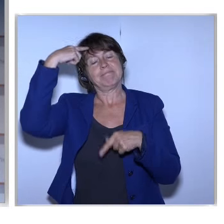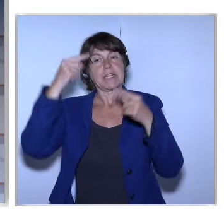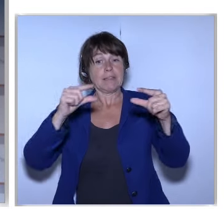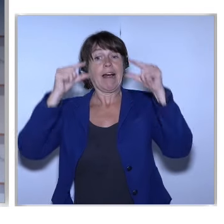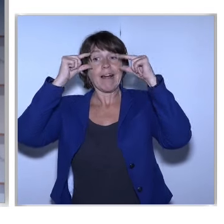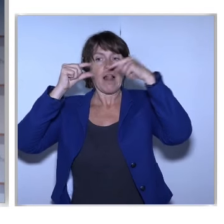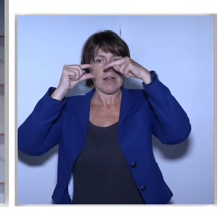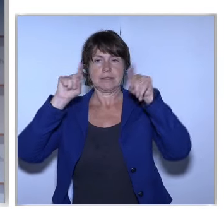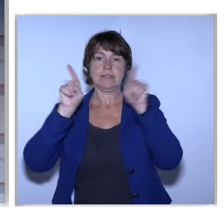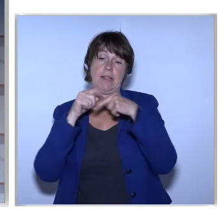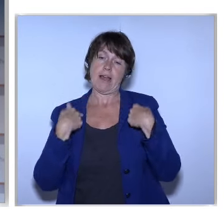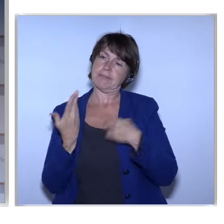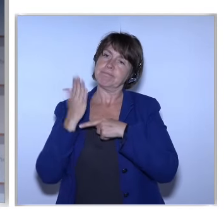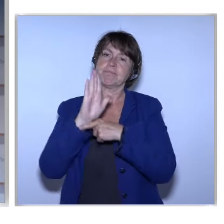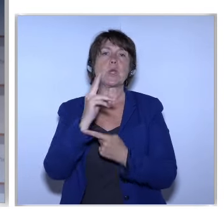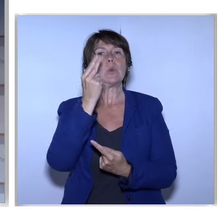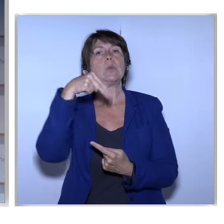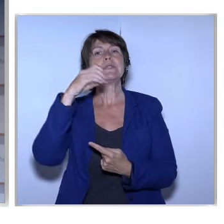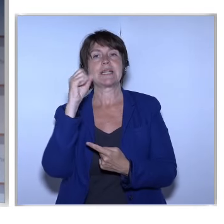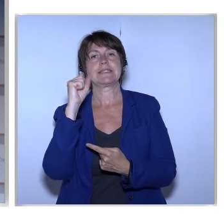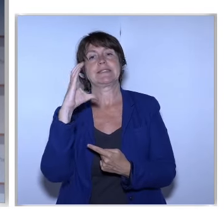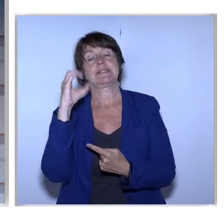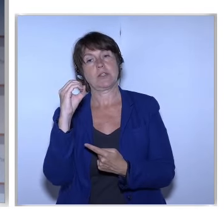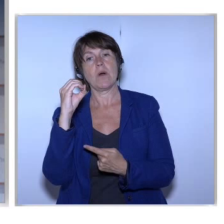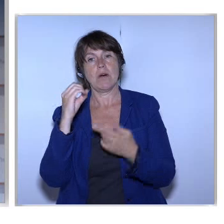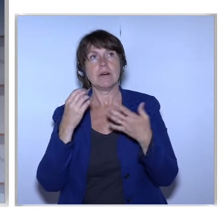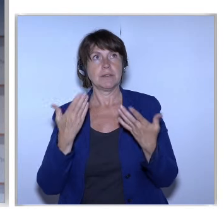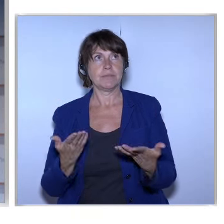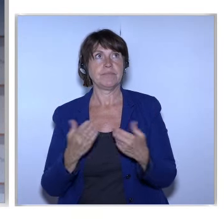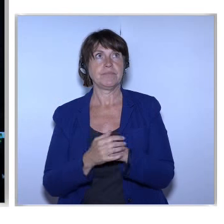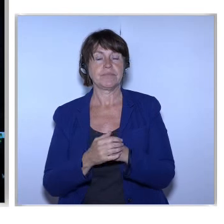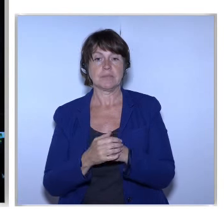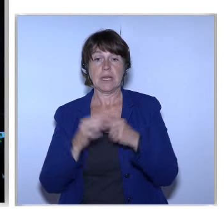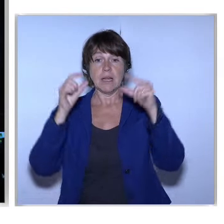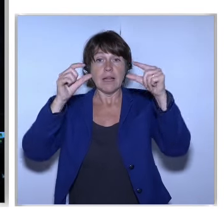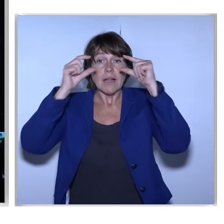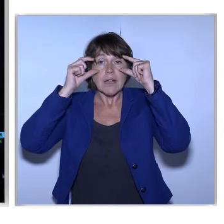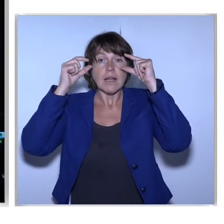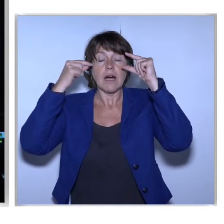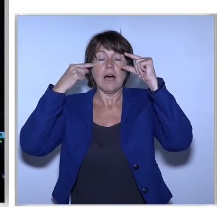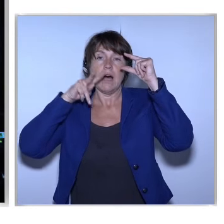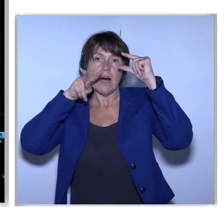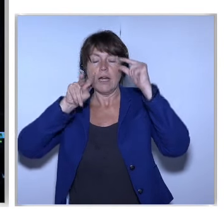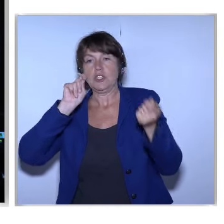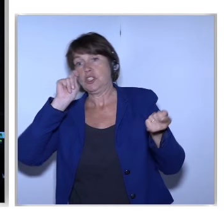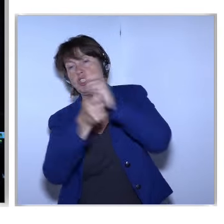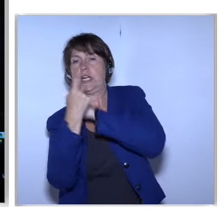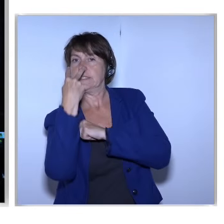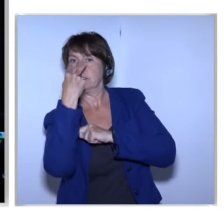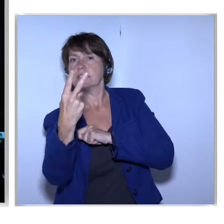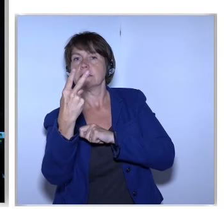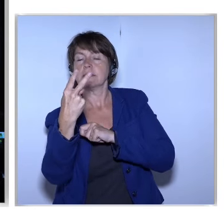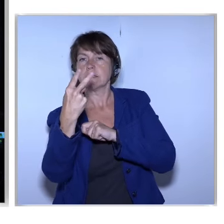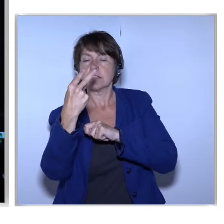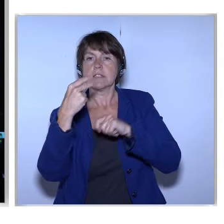Unesco Representative And What It Turns What It Takes To Take Those Lenses And Turn Them Into One